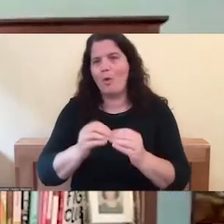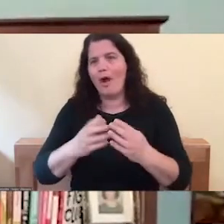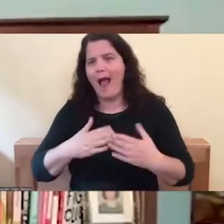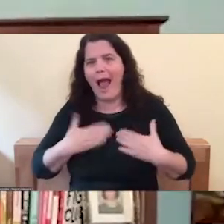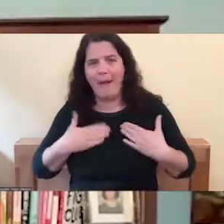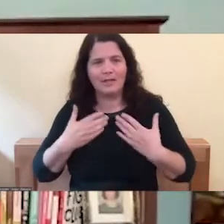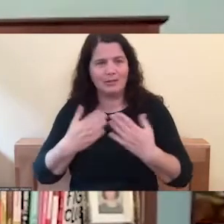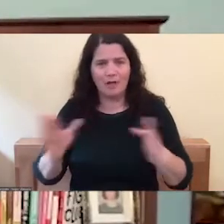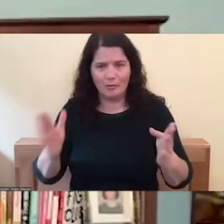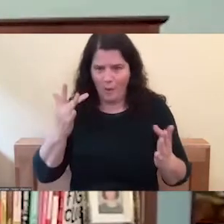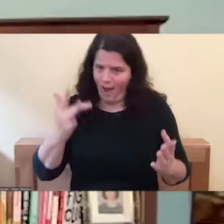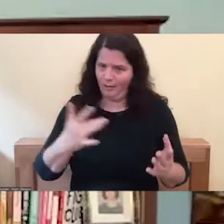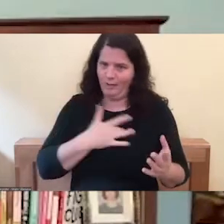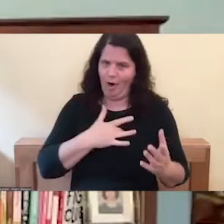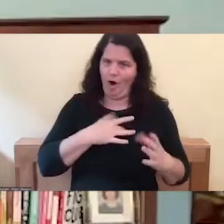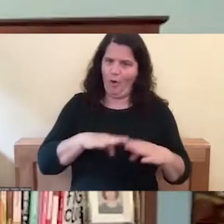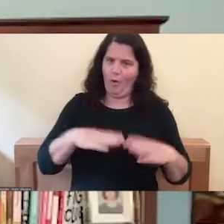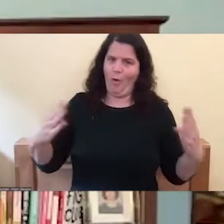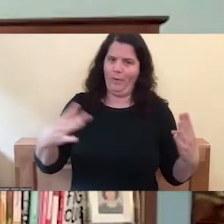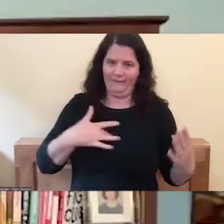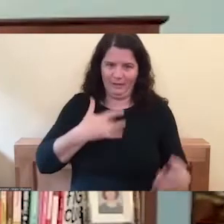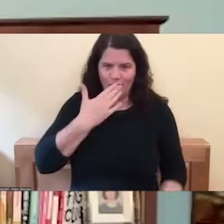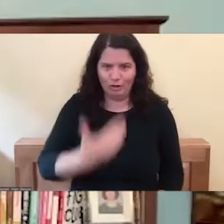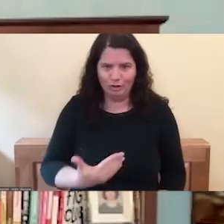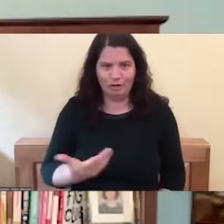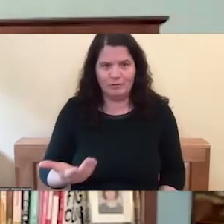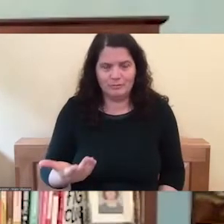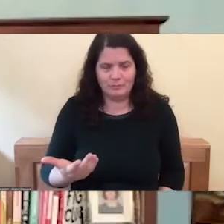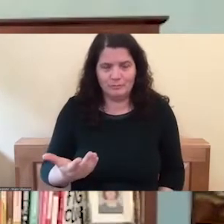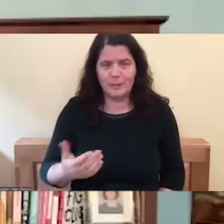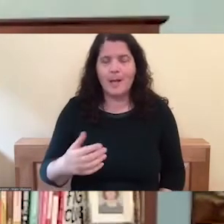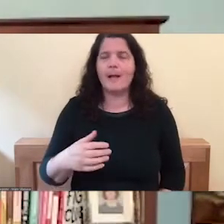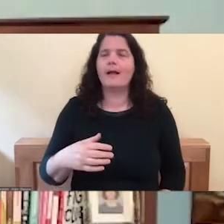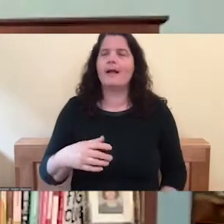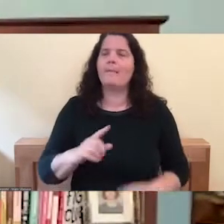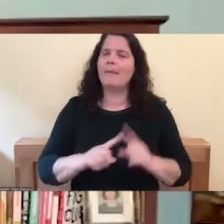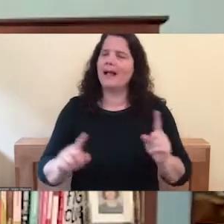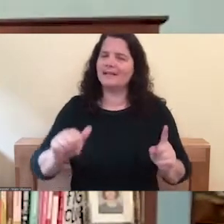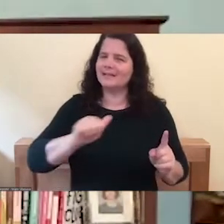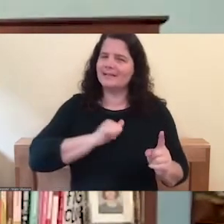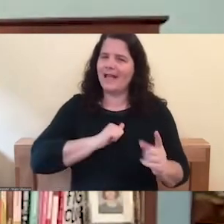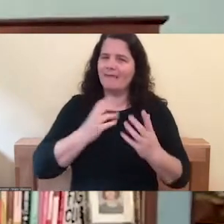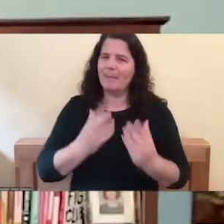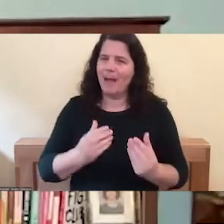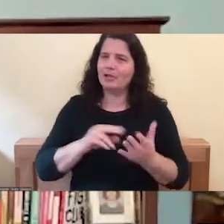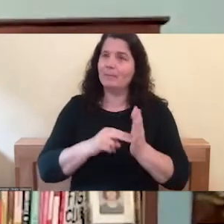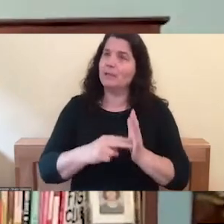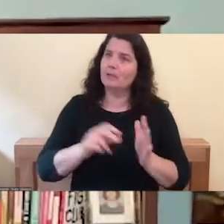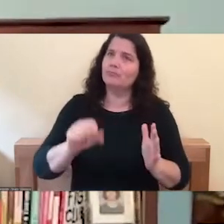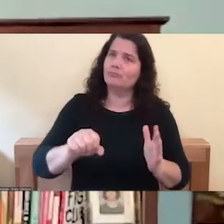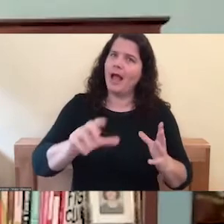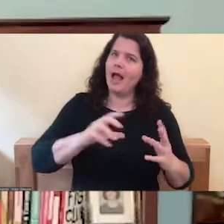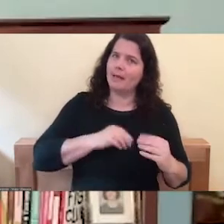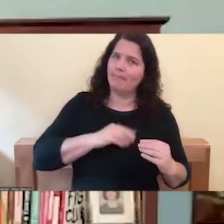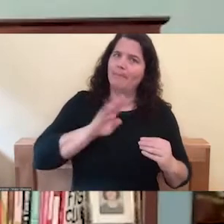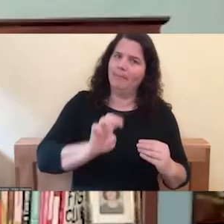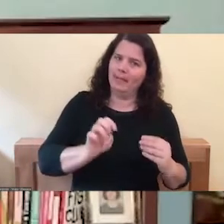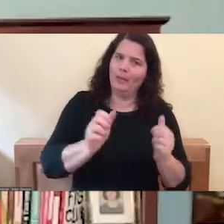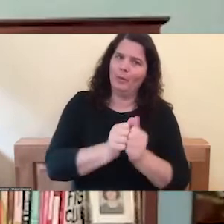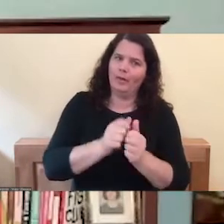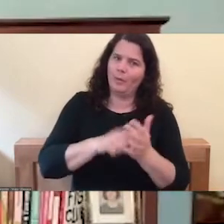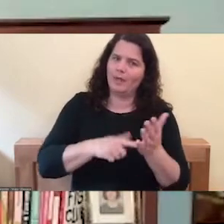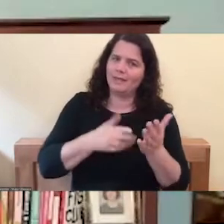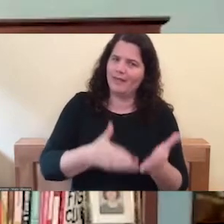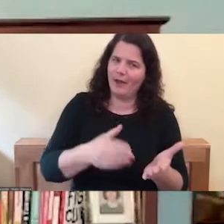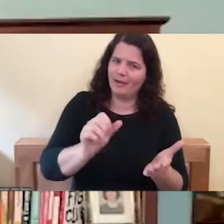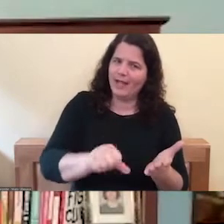But, you know, self-compassion is not only being with what is, because compassion, really, if you look at the word